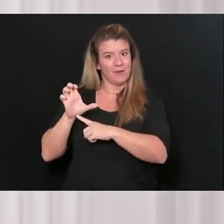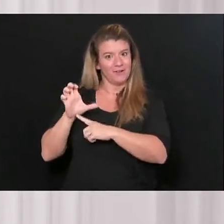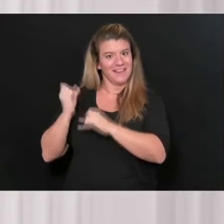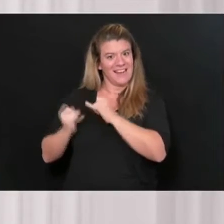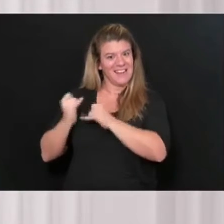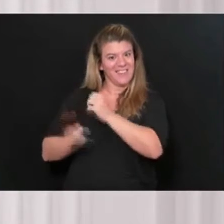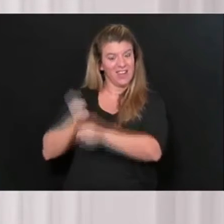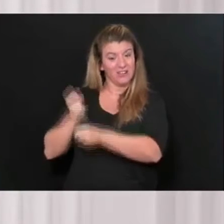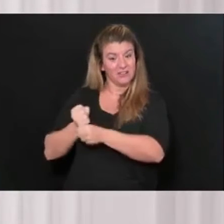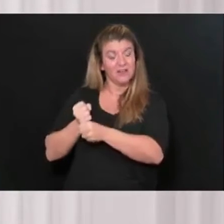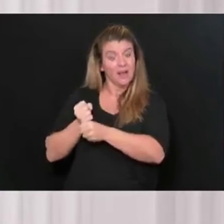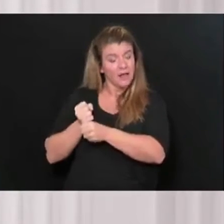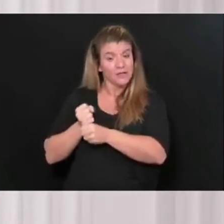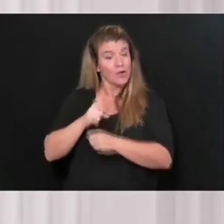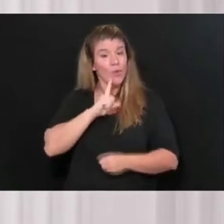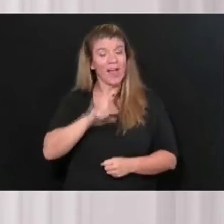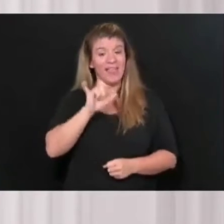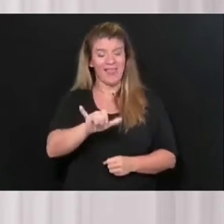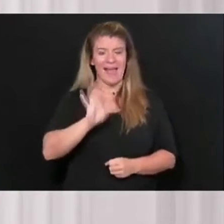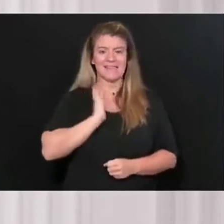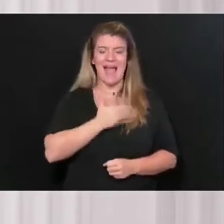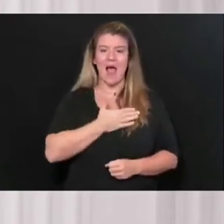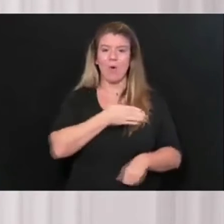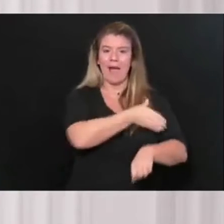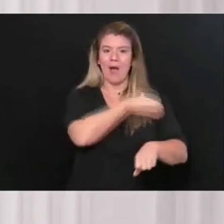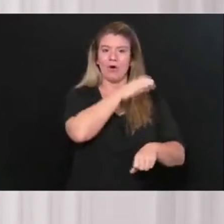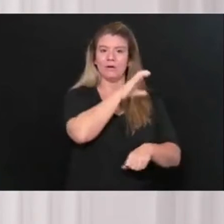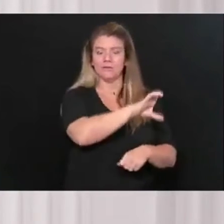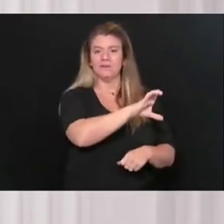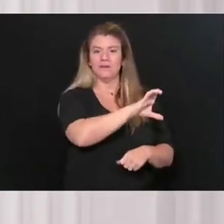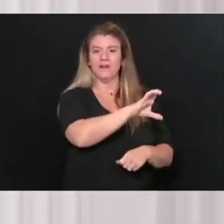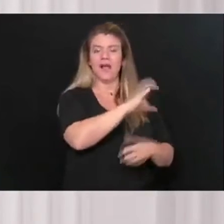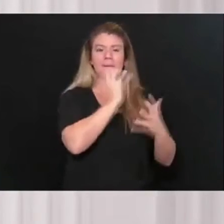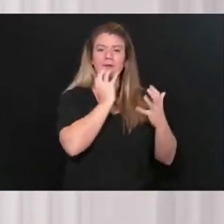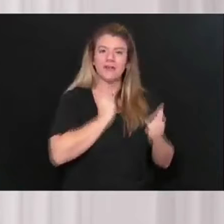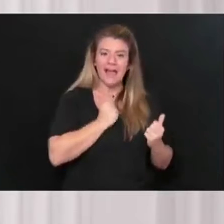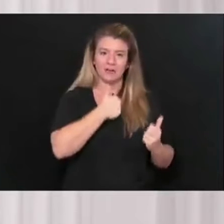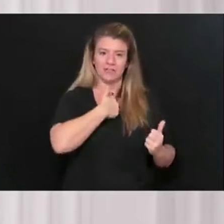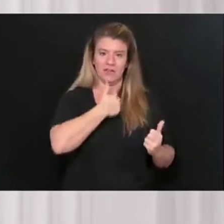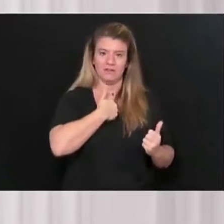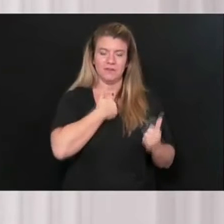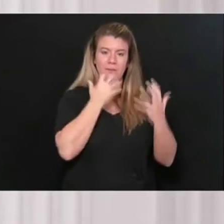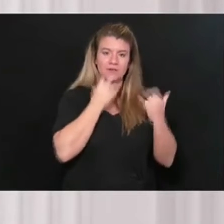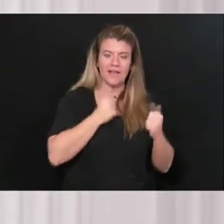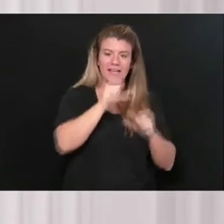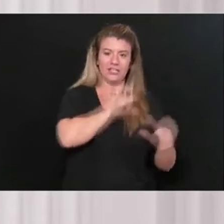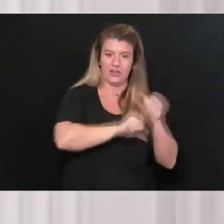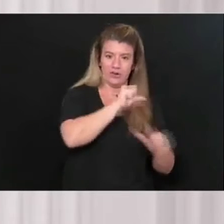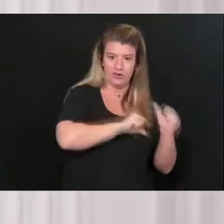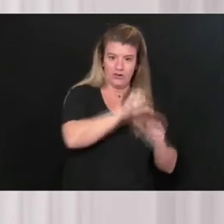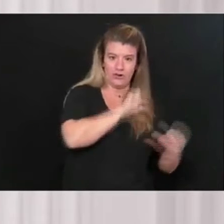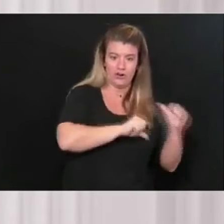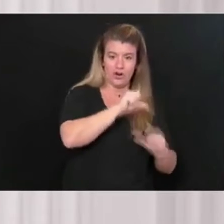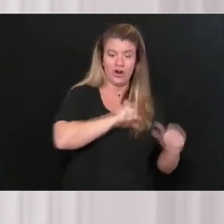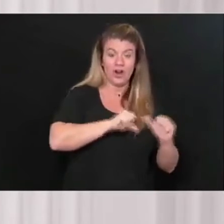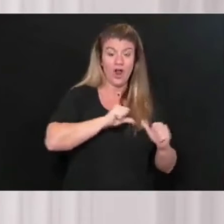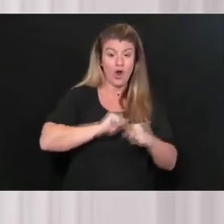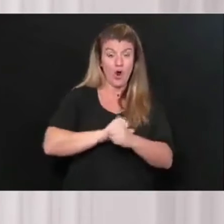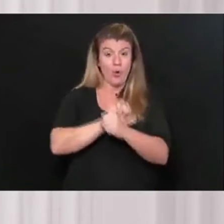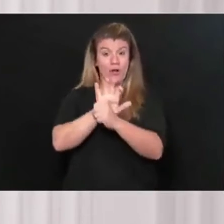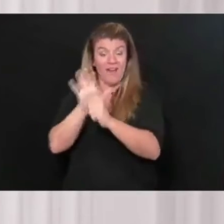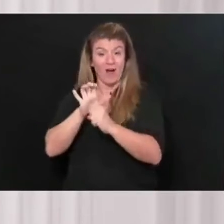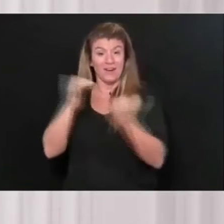said, it is in our power to protect ourselves and protect each other. We see COVID spreading